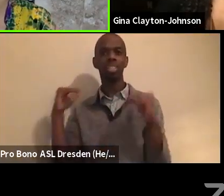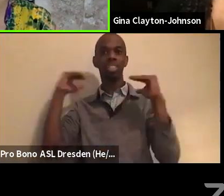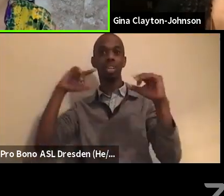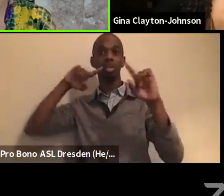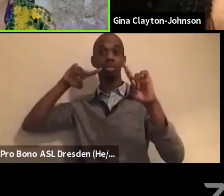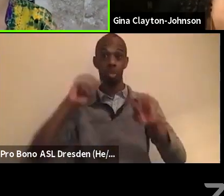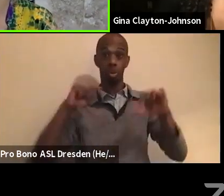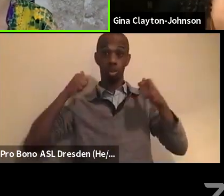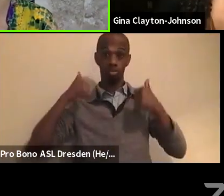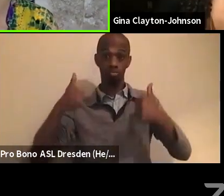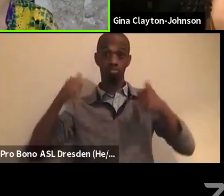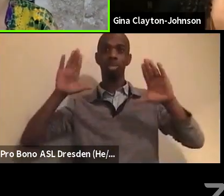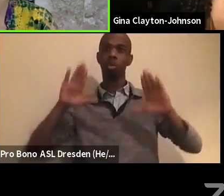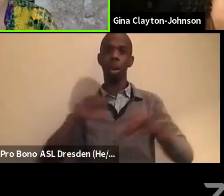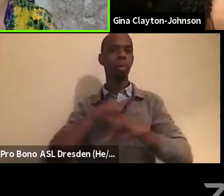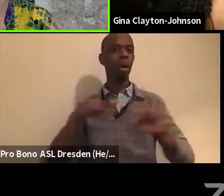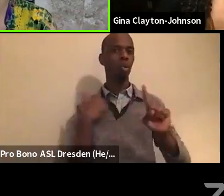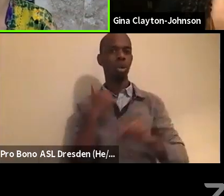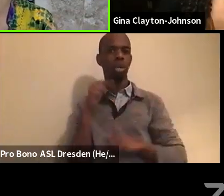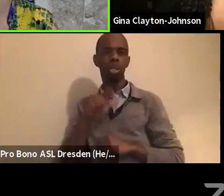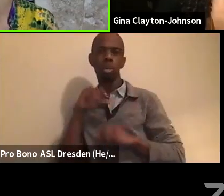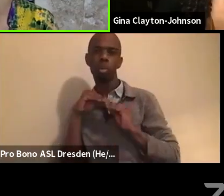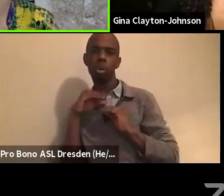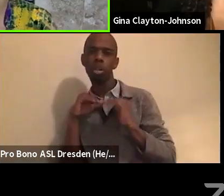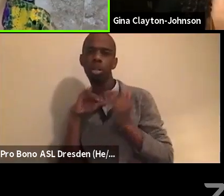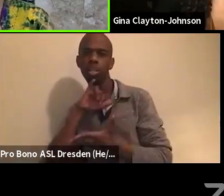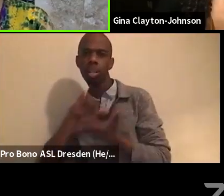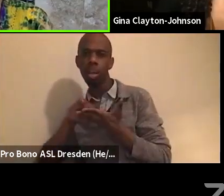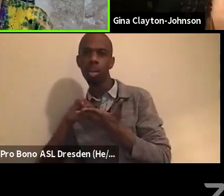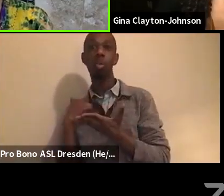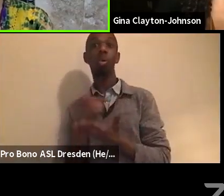need more than executive orders. We need legislation.